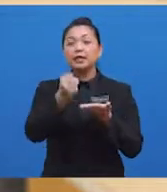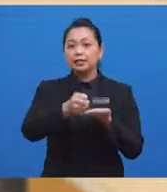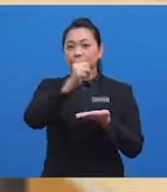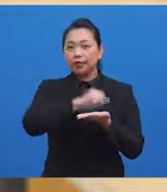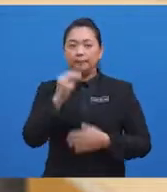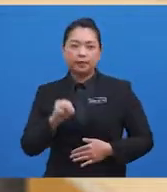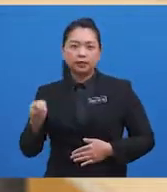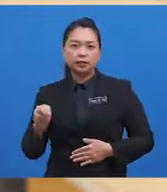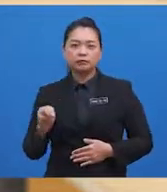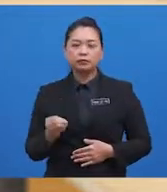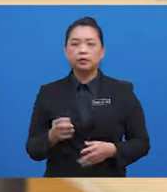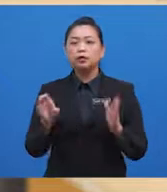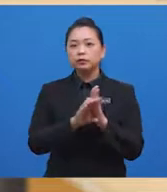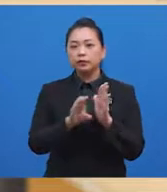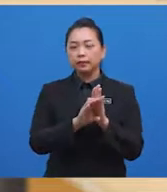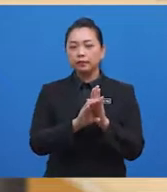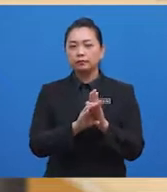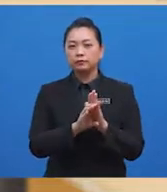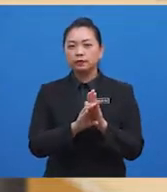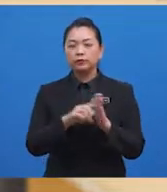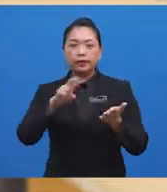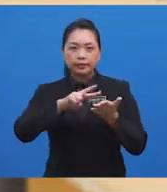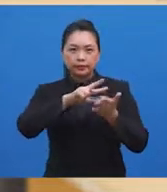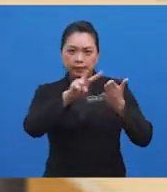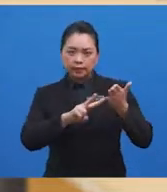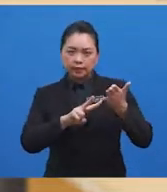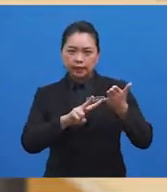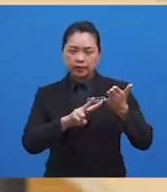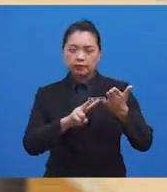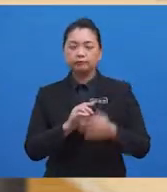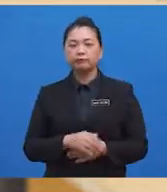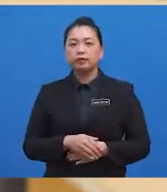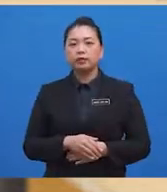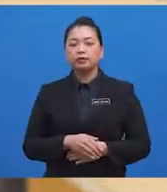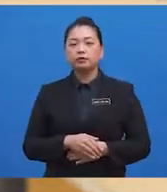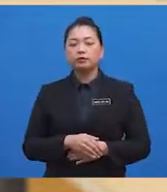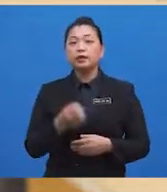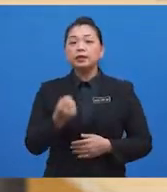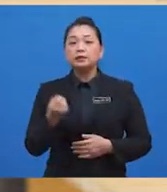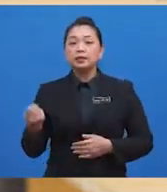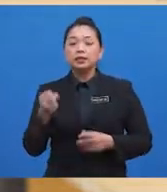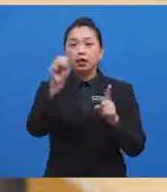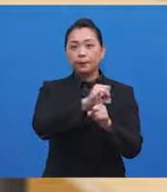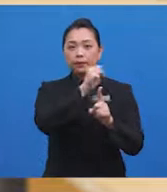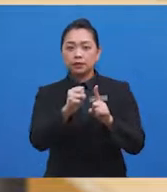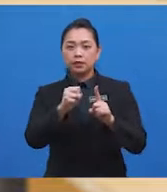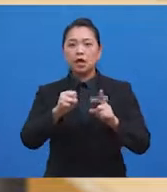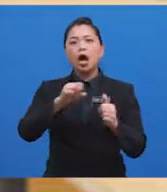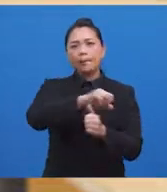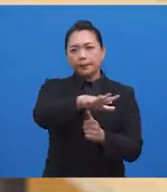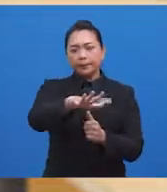For example, if you are reading a text titled, The Rise of Substance Abused Amongst Malaysian Teenagers.